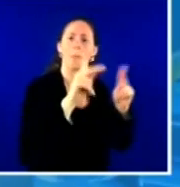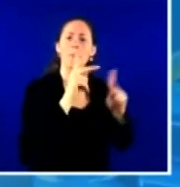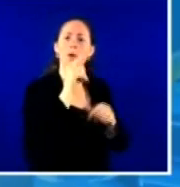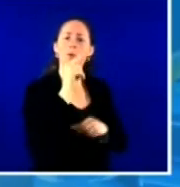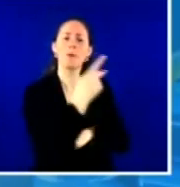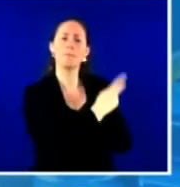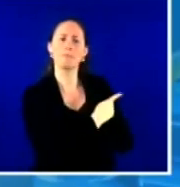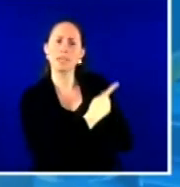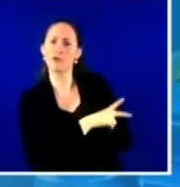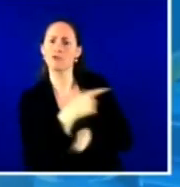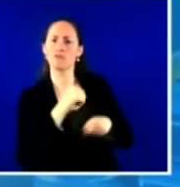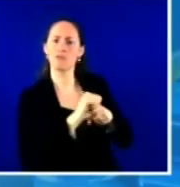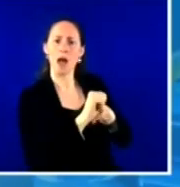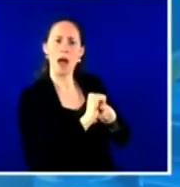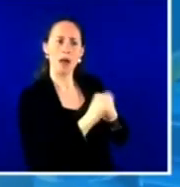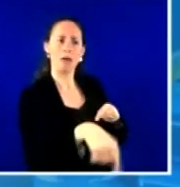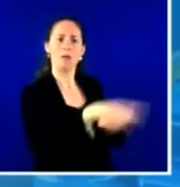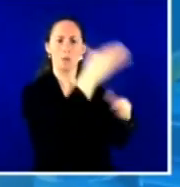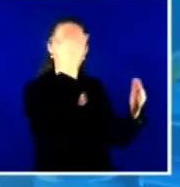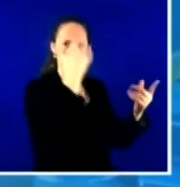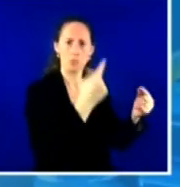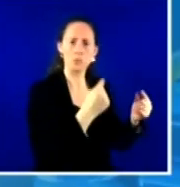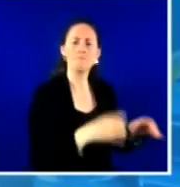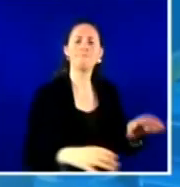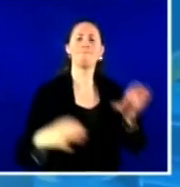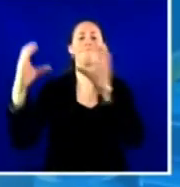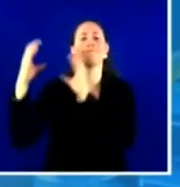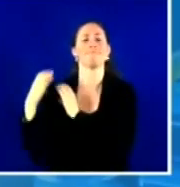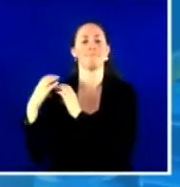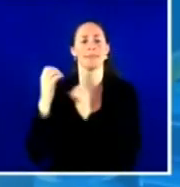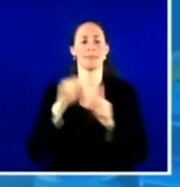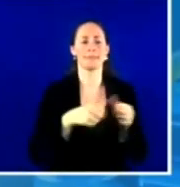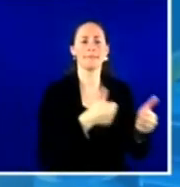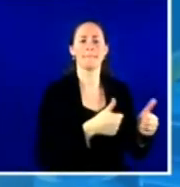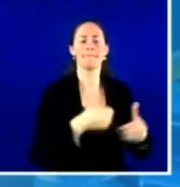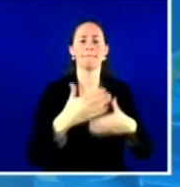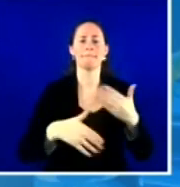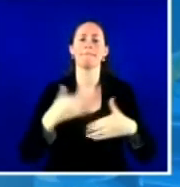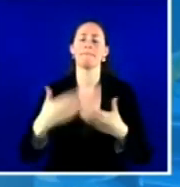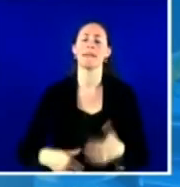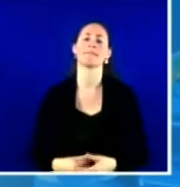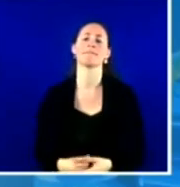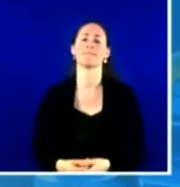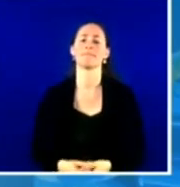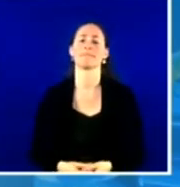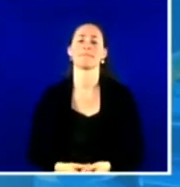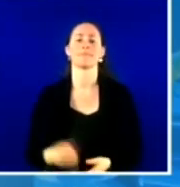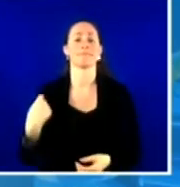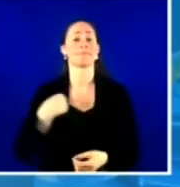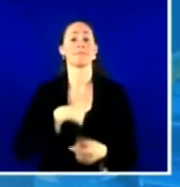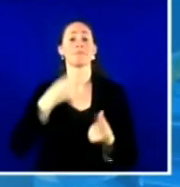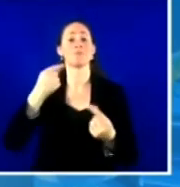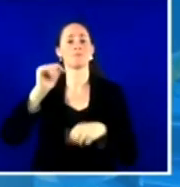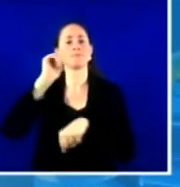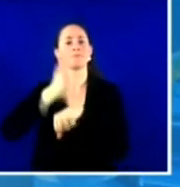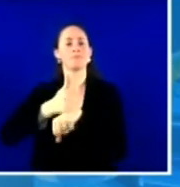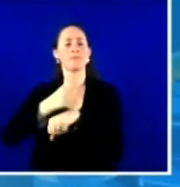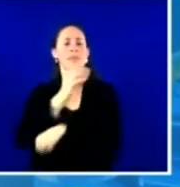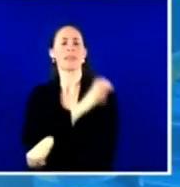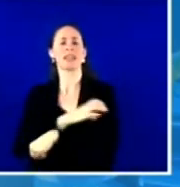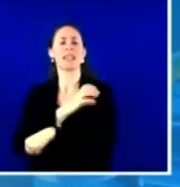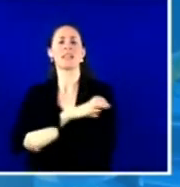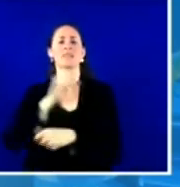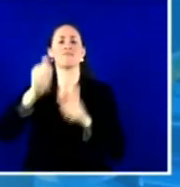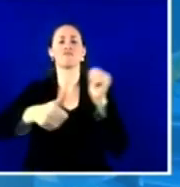challenge as well, our rural located clinical community outpatient clinics. So we invested in